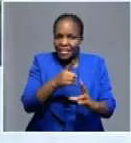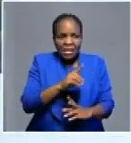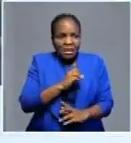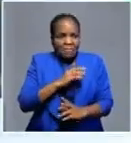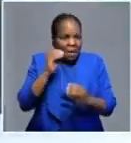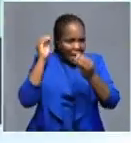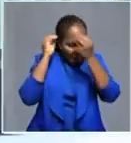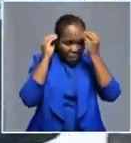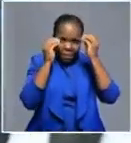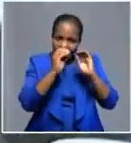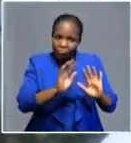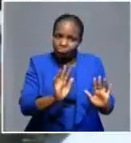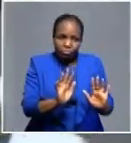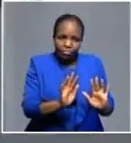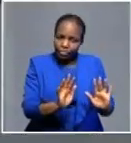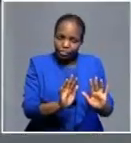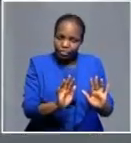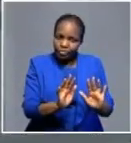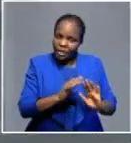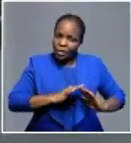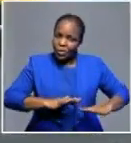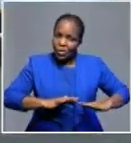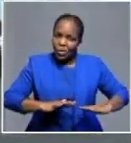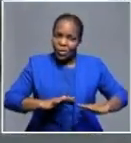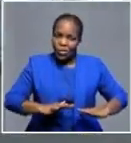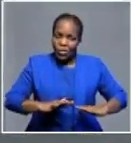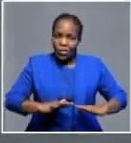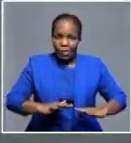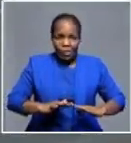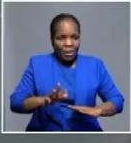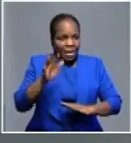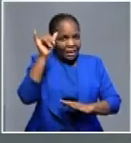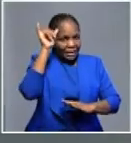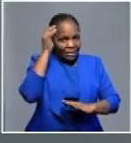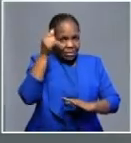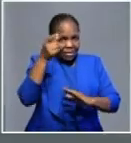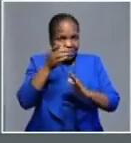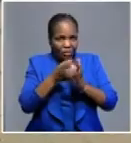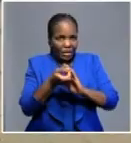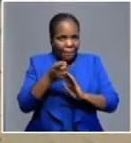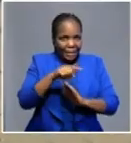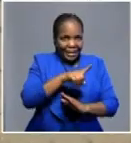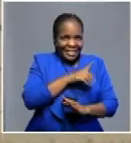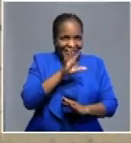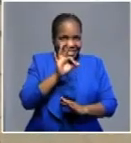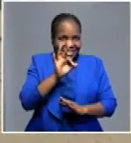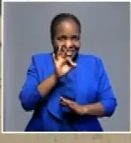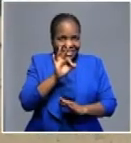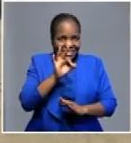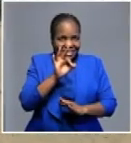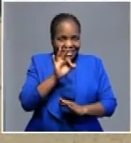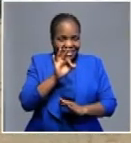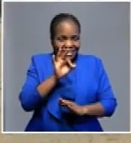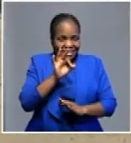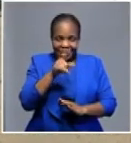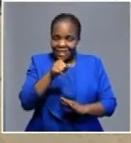about that announcement that the taxi has increased by $19 or 40 percent. It is